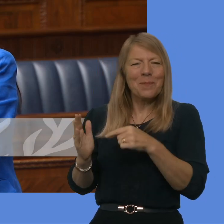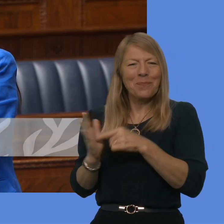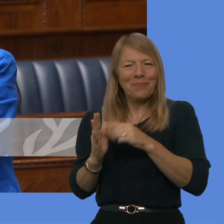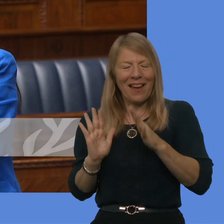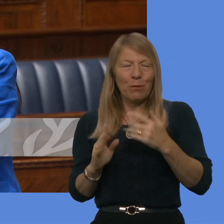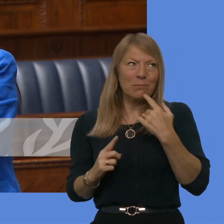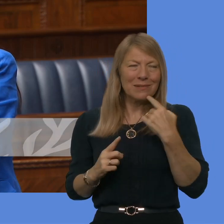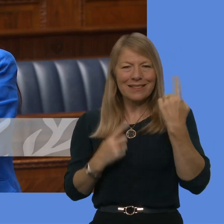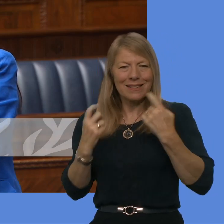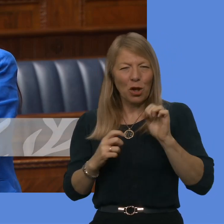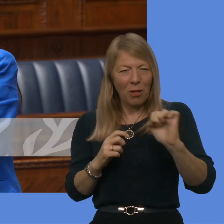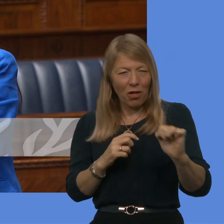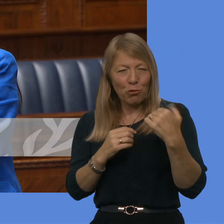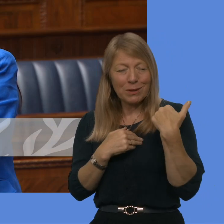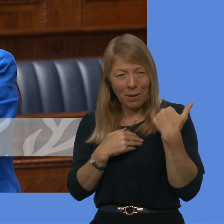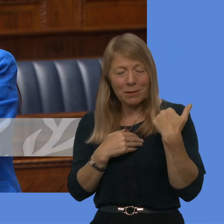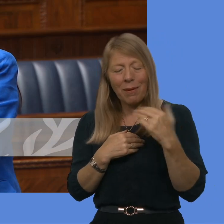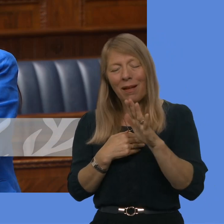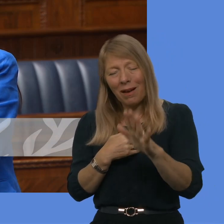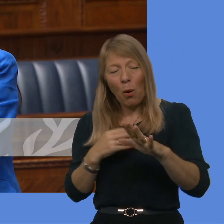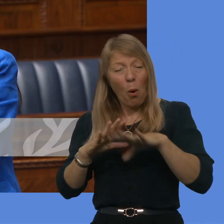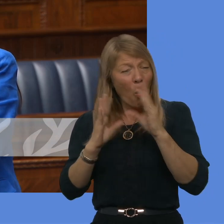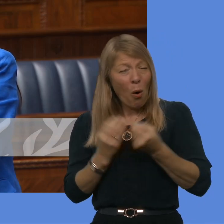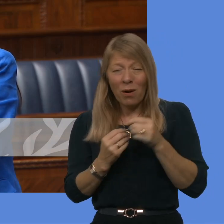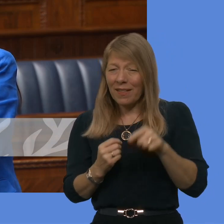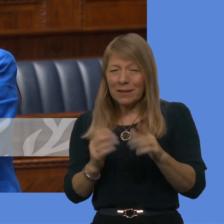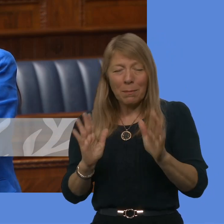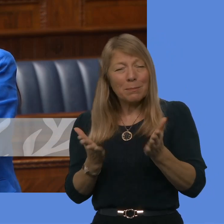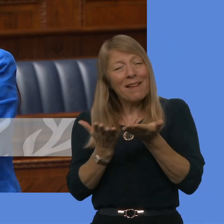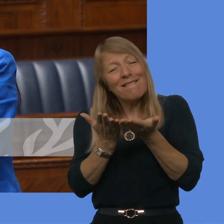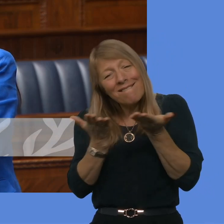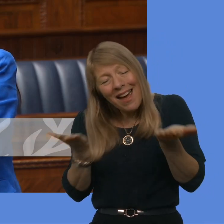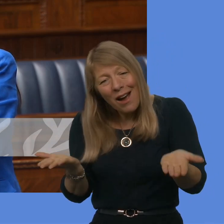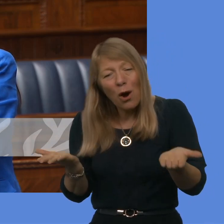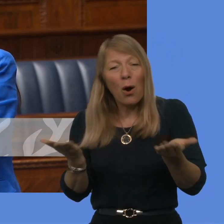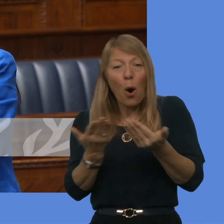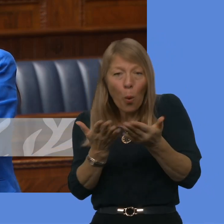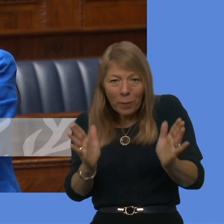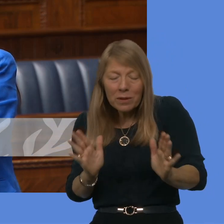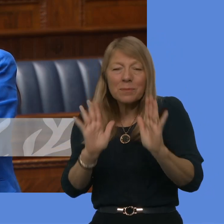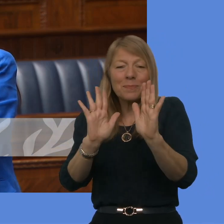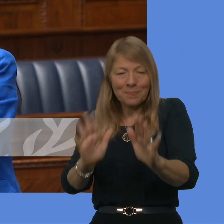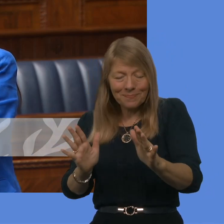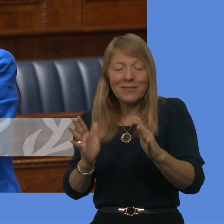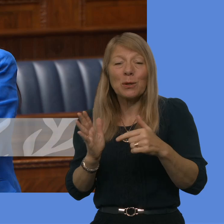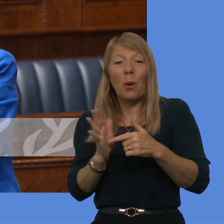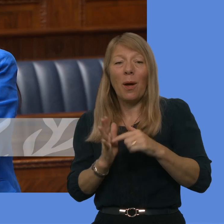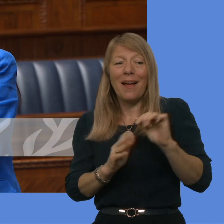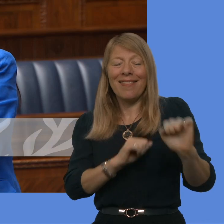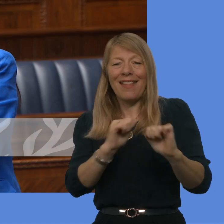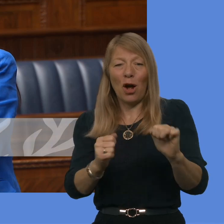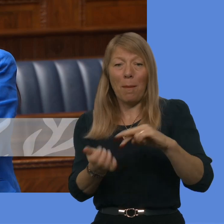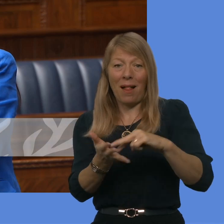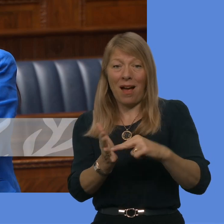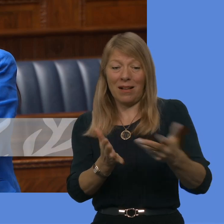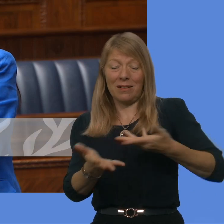absolutely essential that this is done on a fair and equitable basis, so we look forward to seeing the plans being put forward and assessing those in